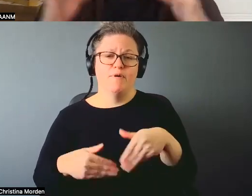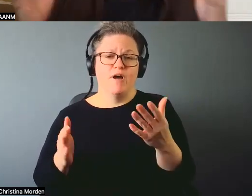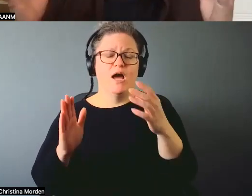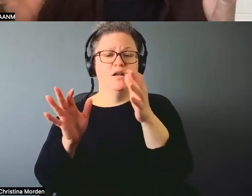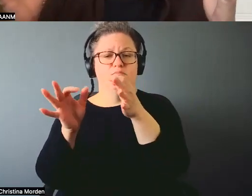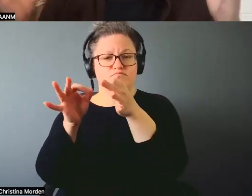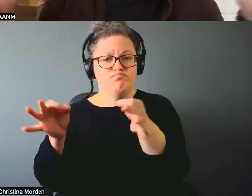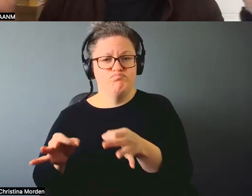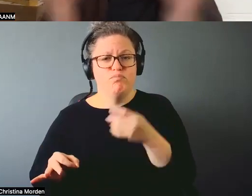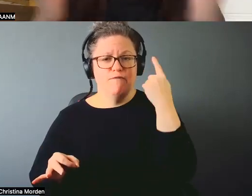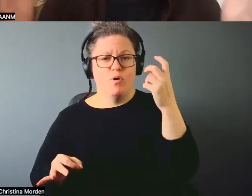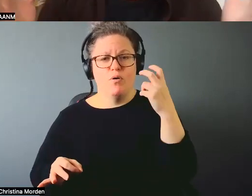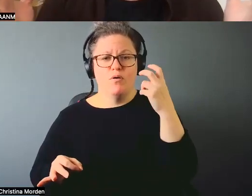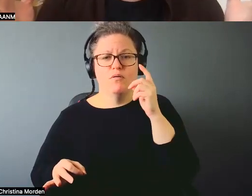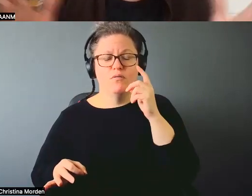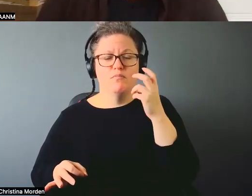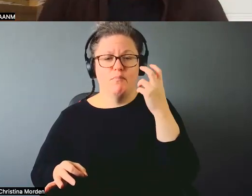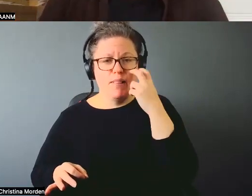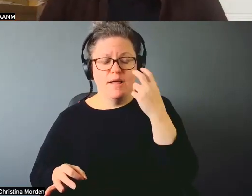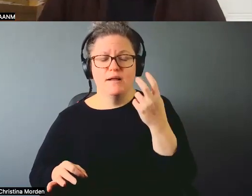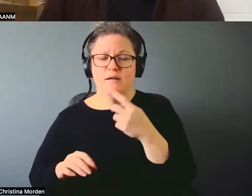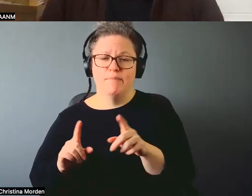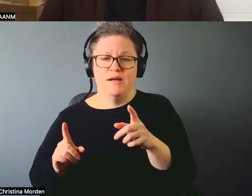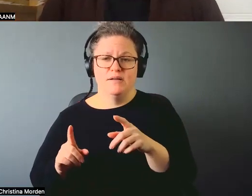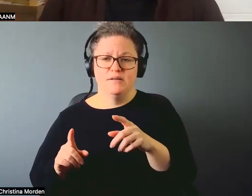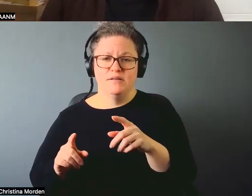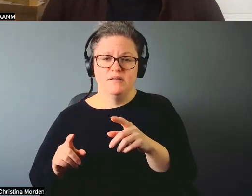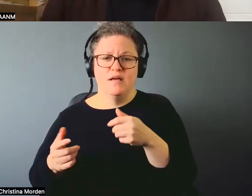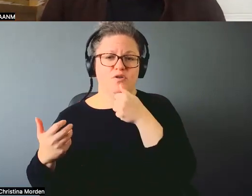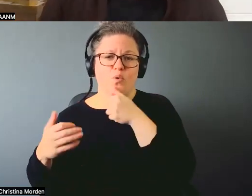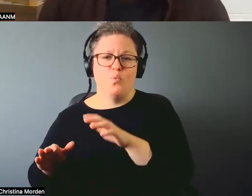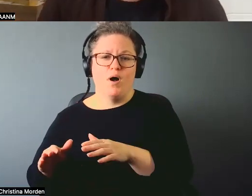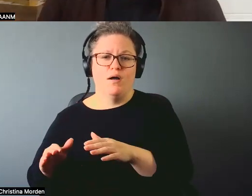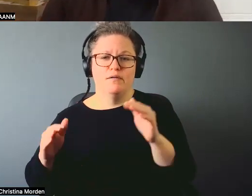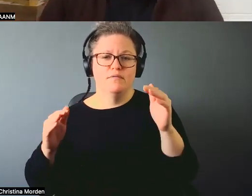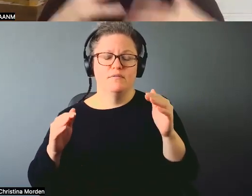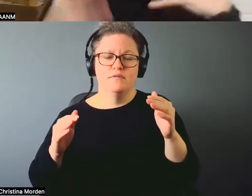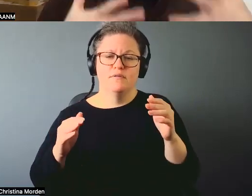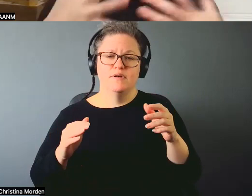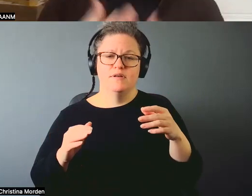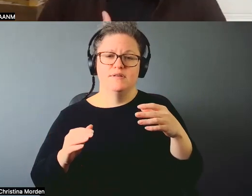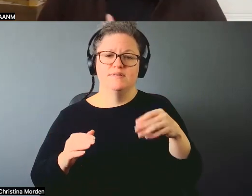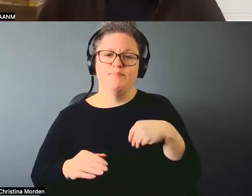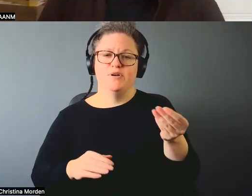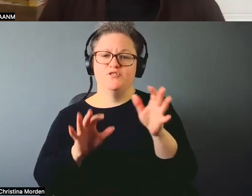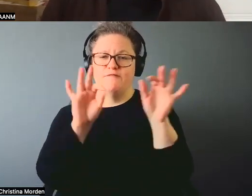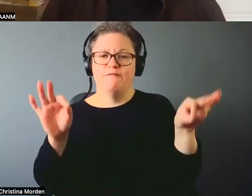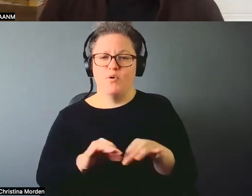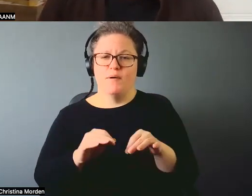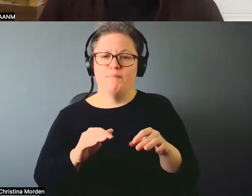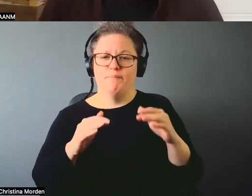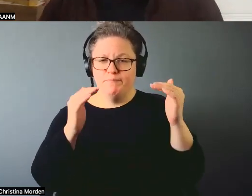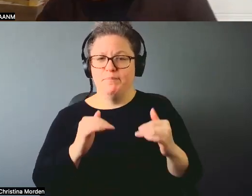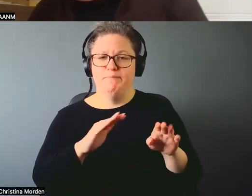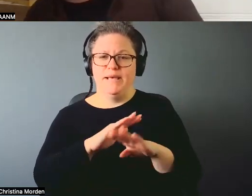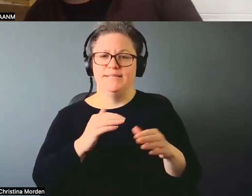like a plain English version of a submission form. Um, you know, and so there's some accommodations people seem